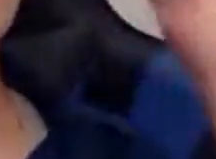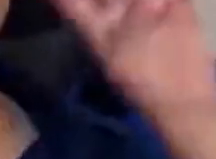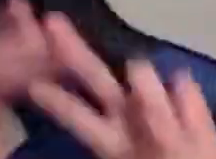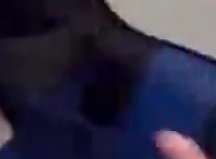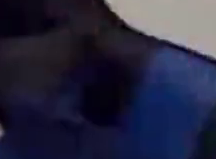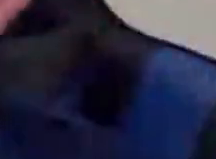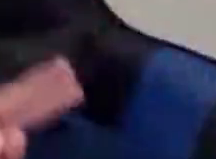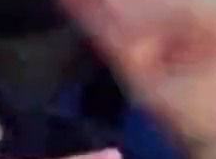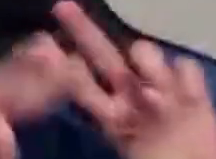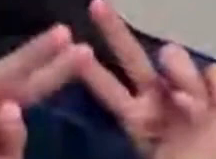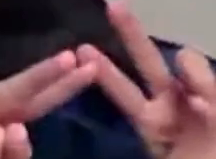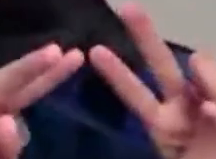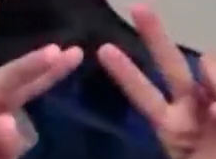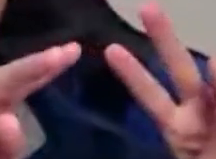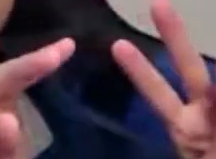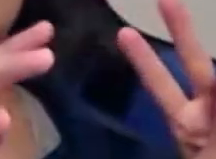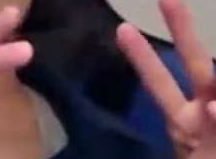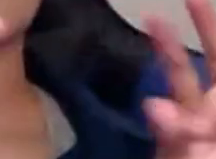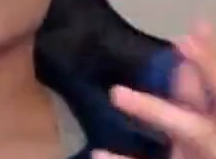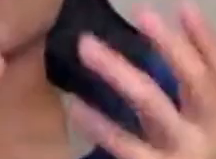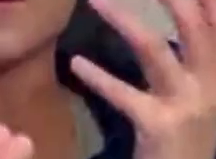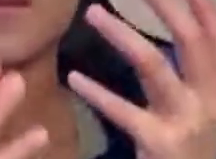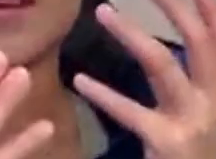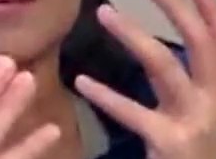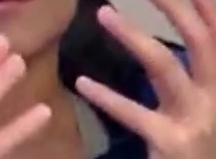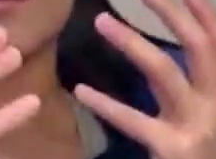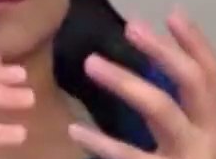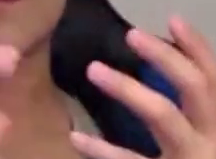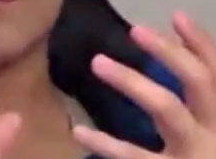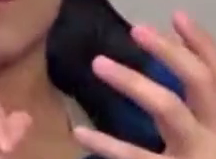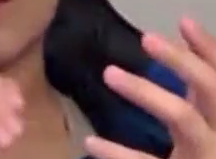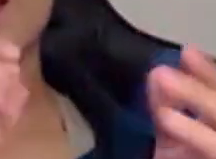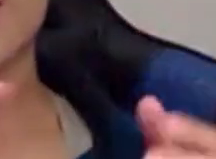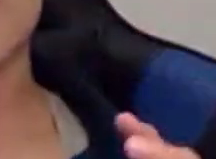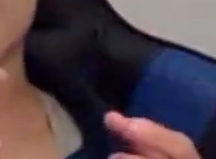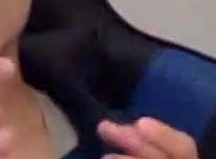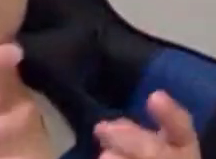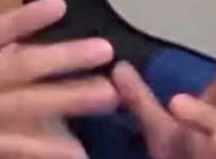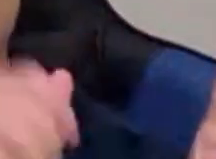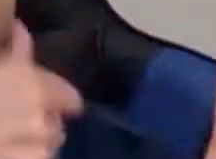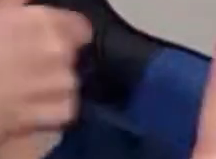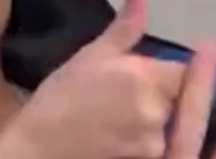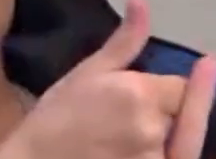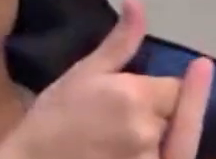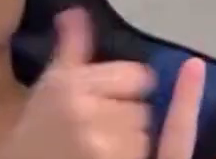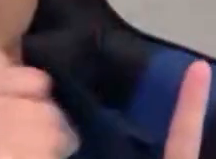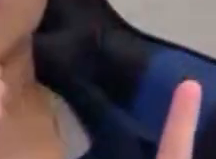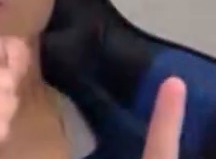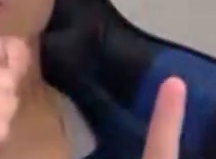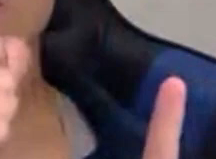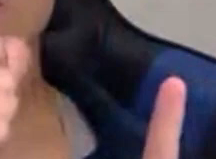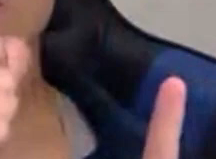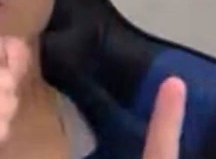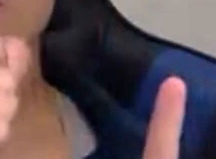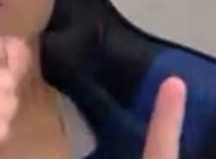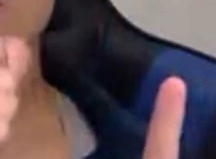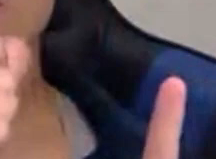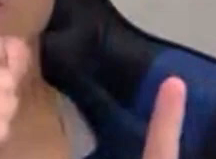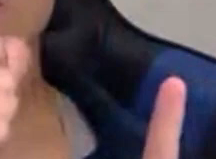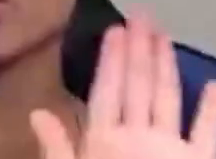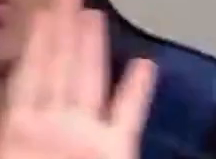violent as attacks on trans women and trans femmes who experience violence